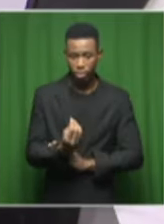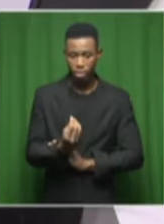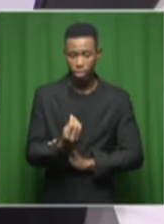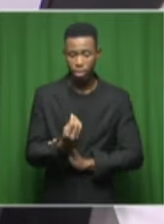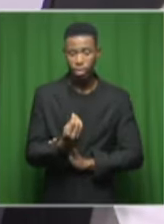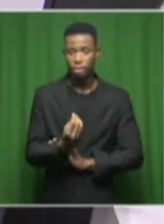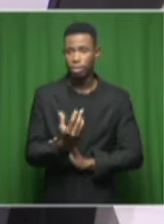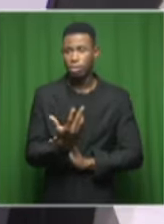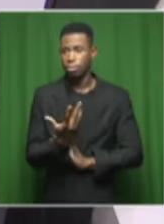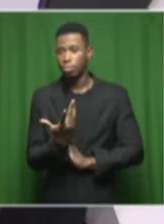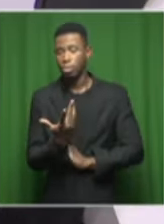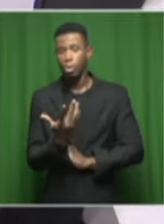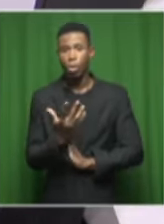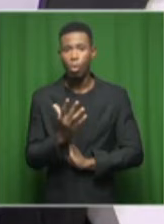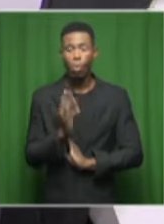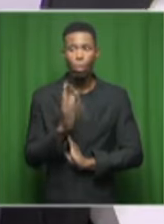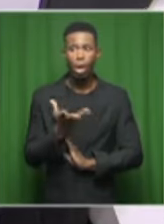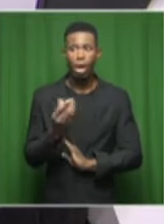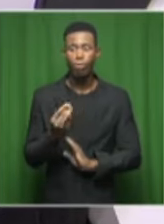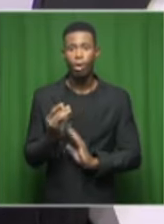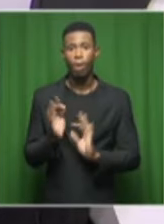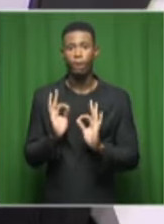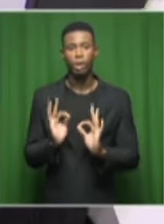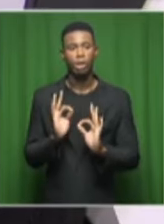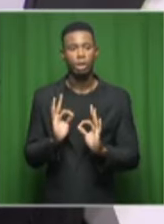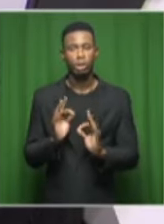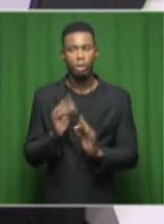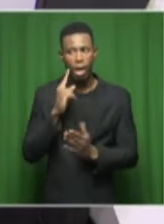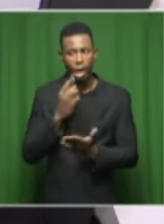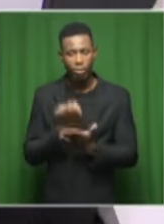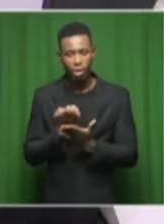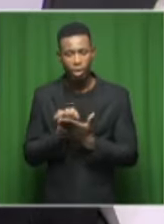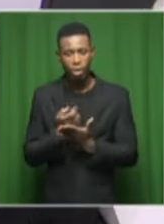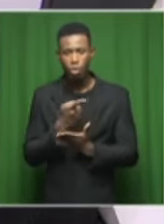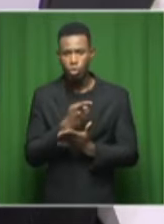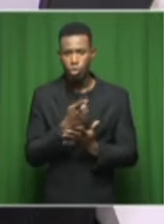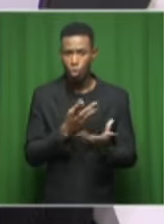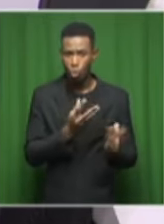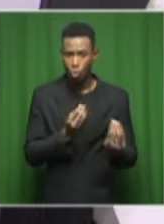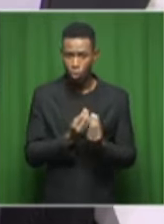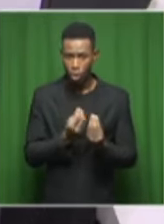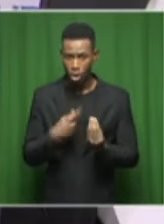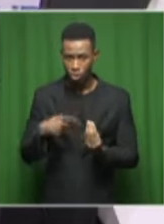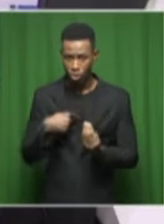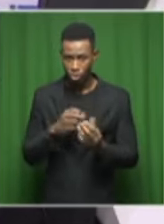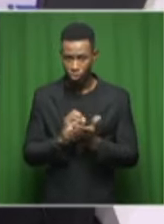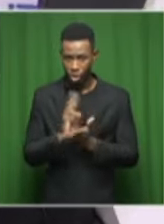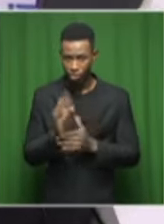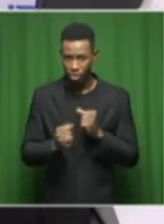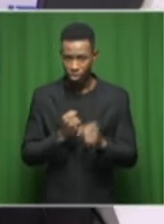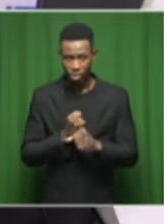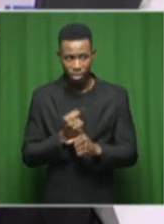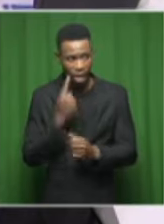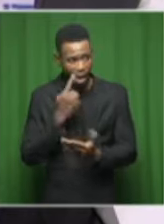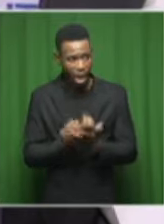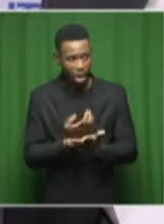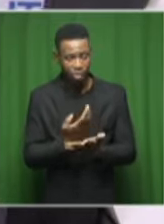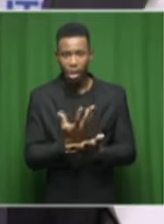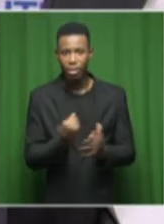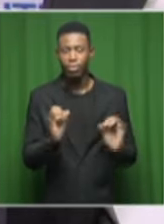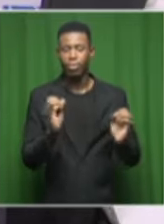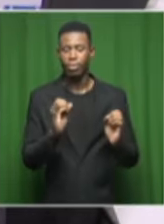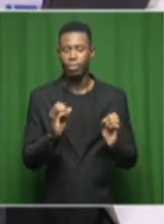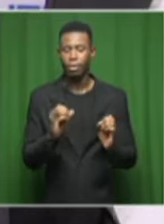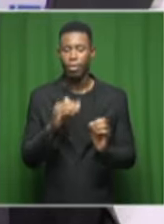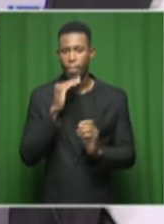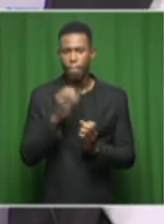scientific or any official evidence that you stayed with us for 12 years. So most of you are about